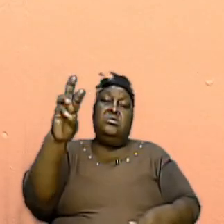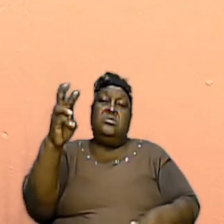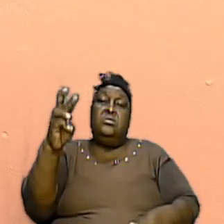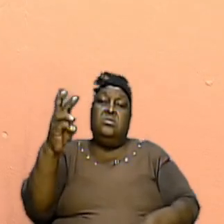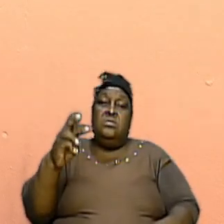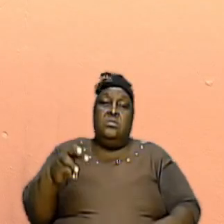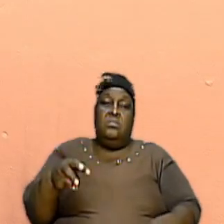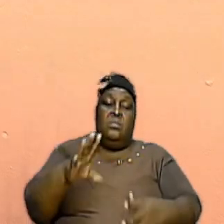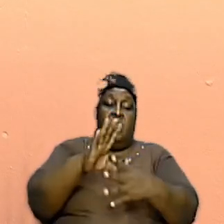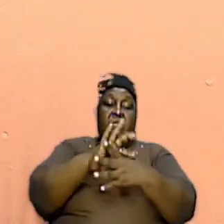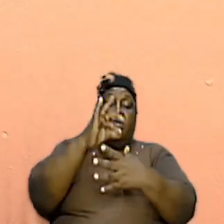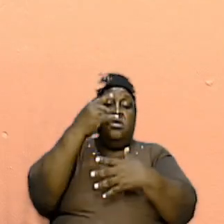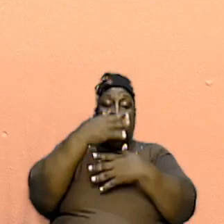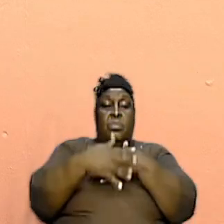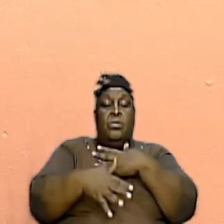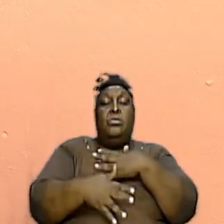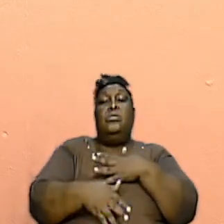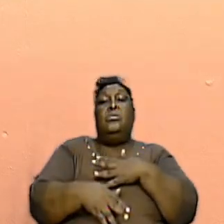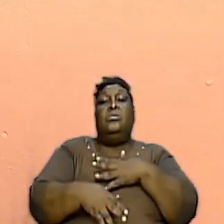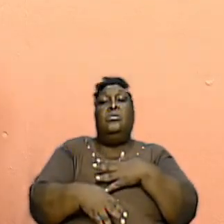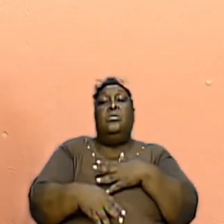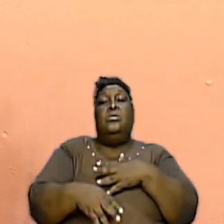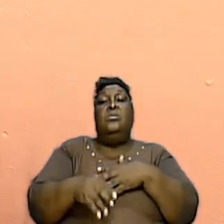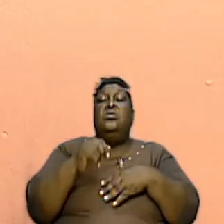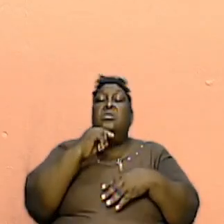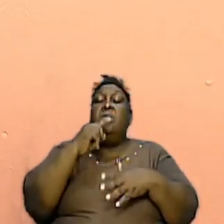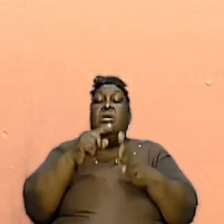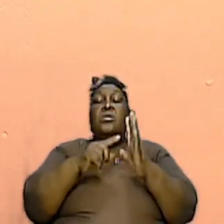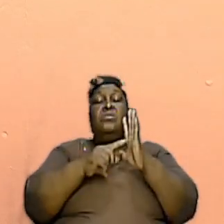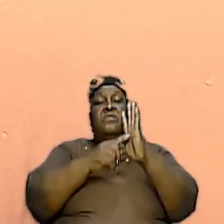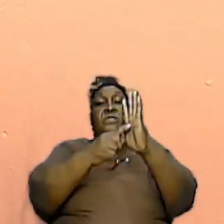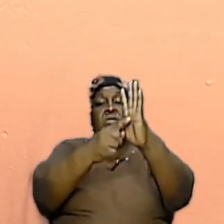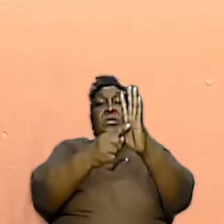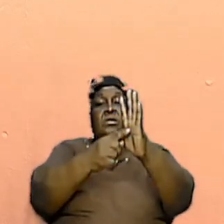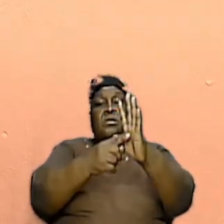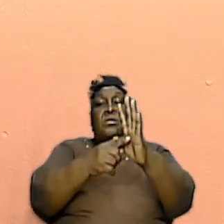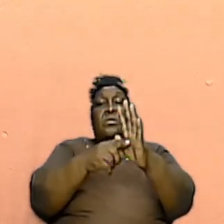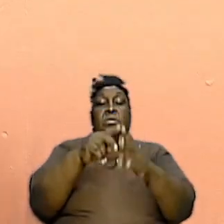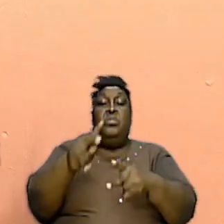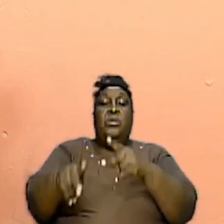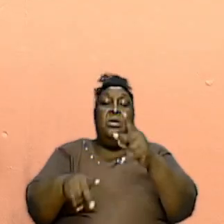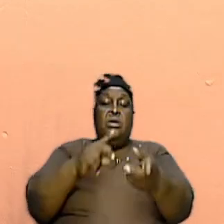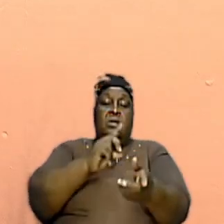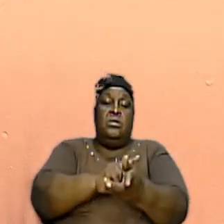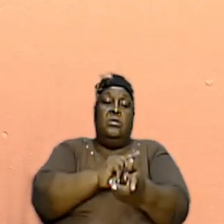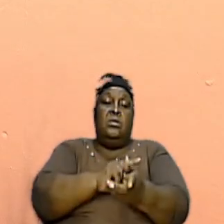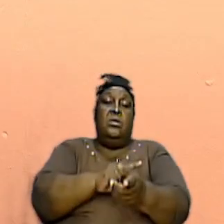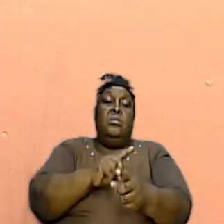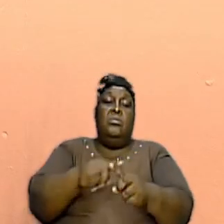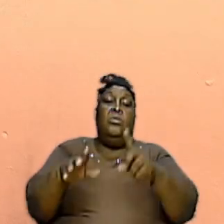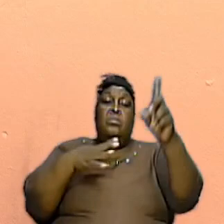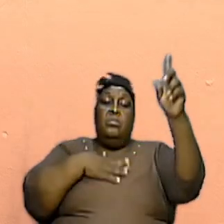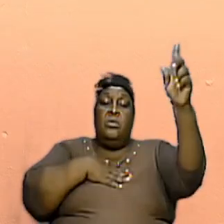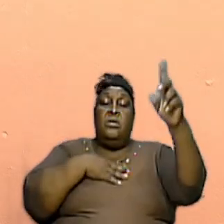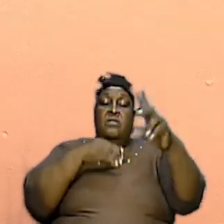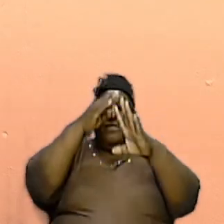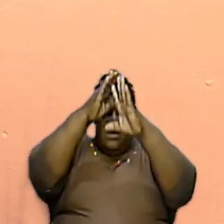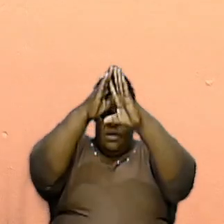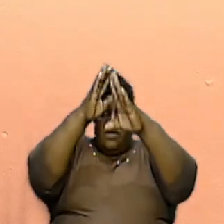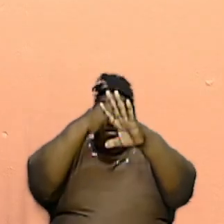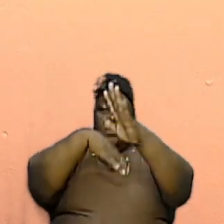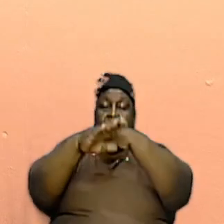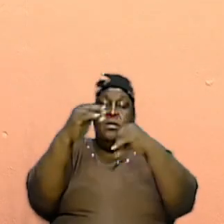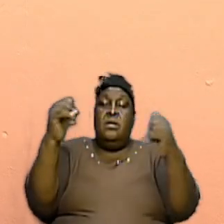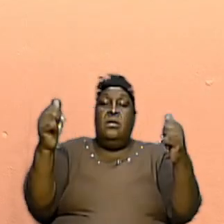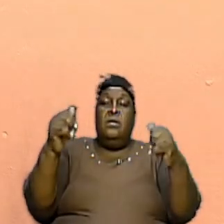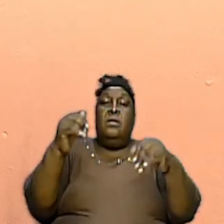flesh and blood did not reveal this to you Peter but my father which is in heaven and upon